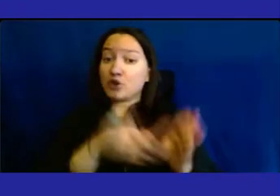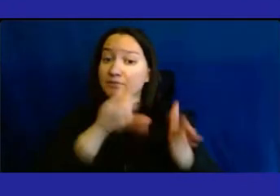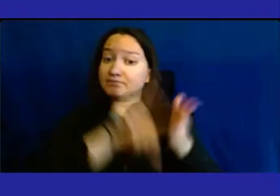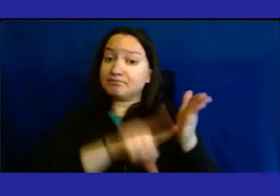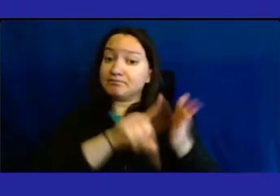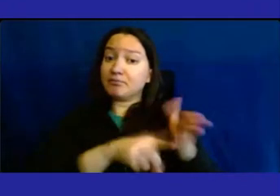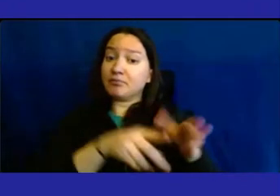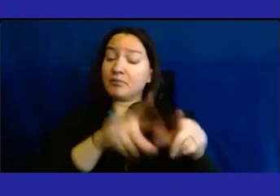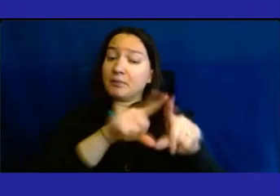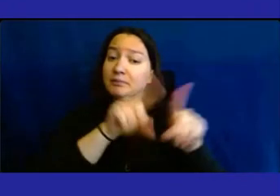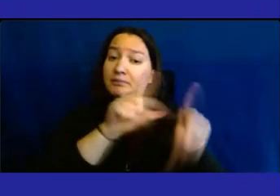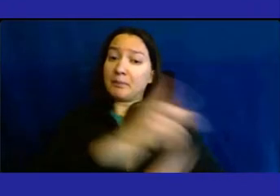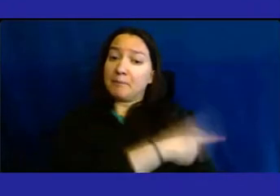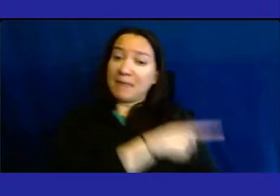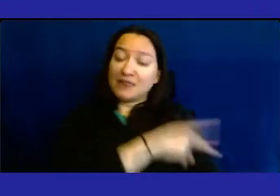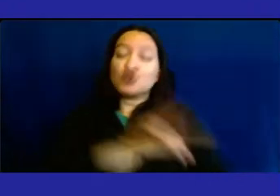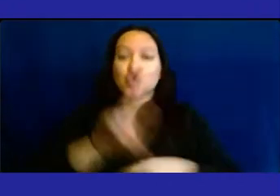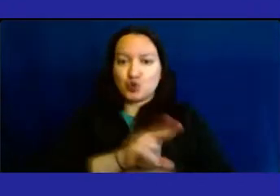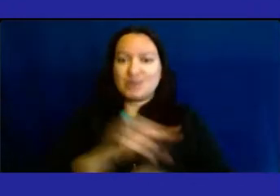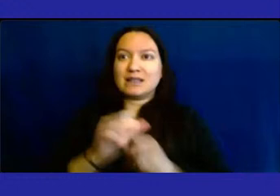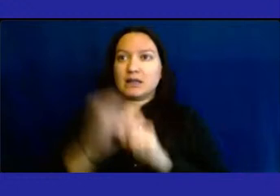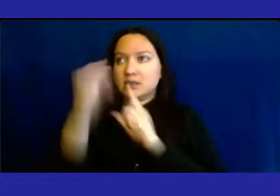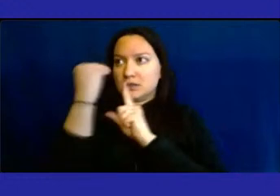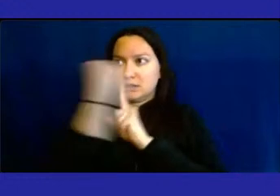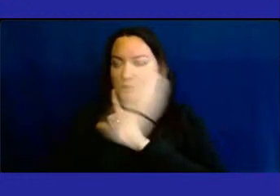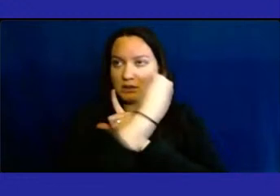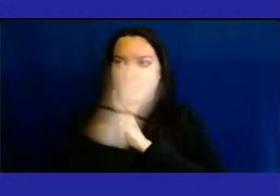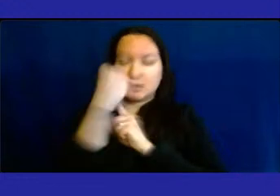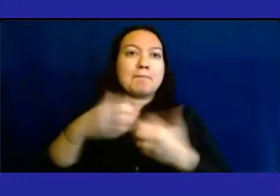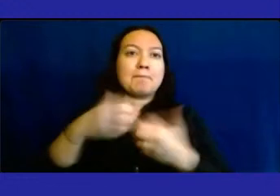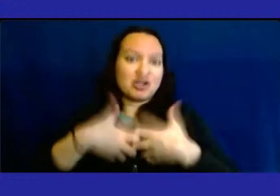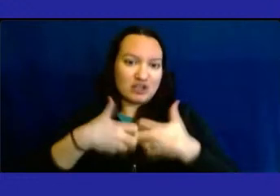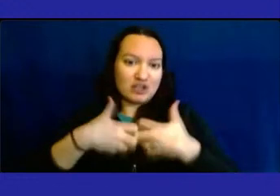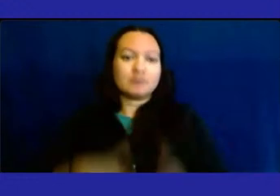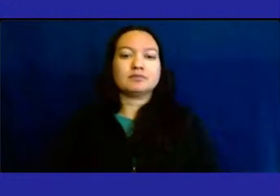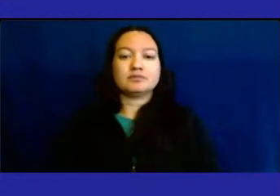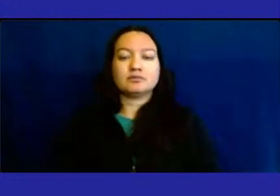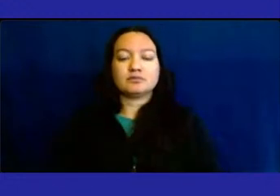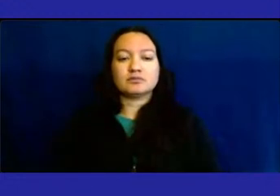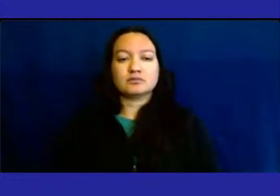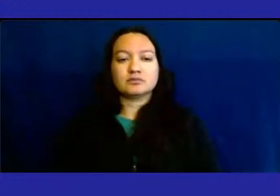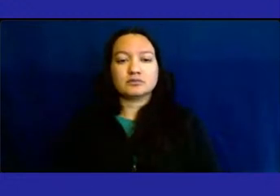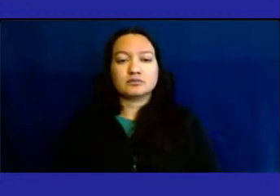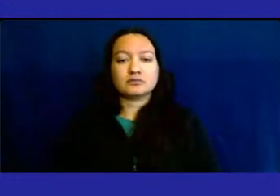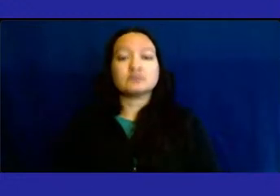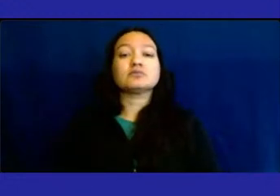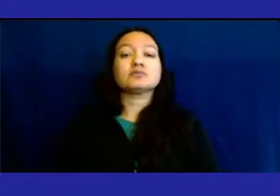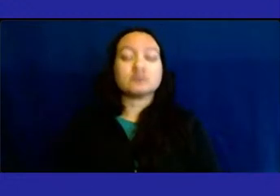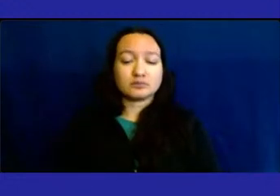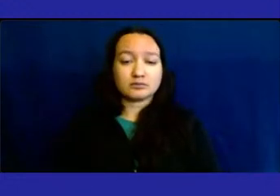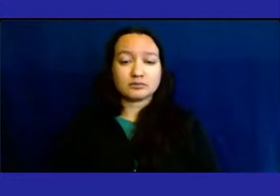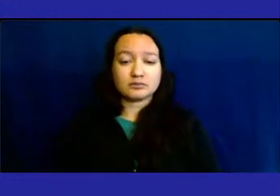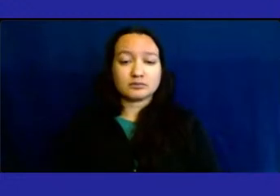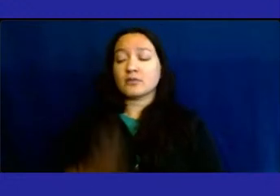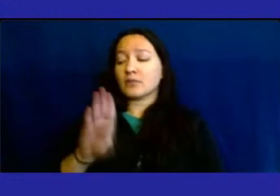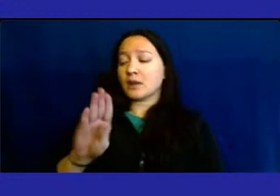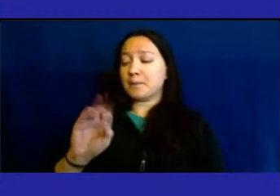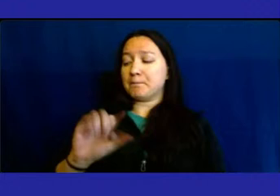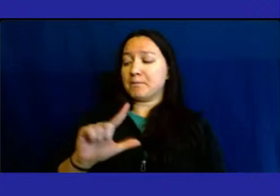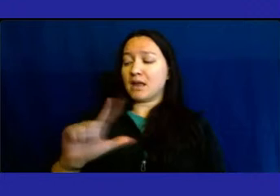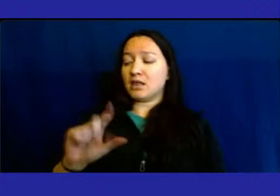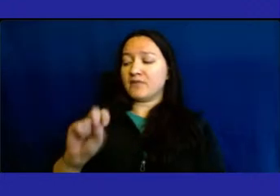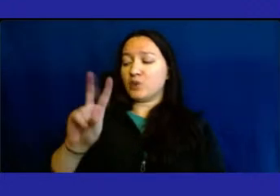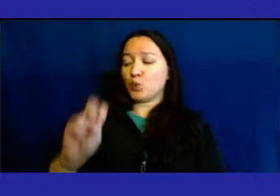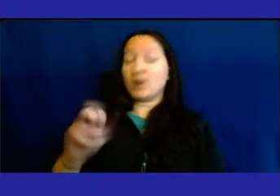patient while using the cross-linking machine. Next slide, please. Bellevue Equipment and Infrastructure.